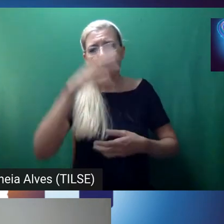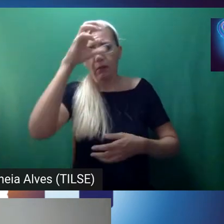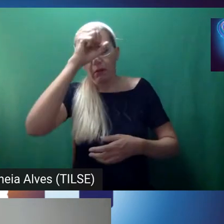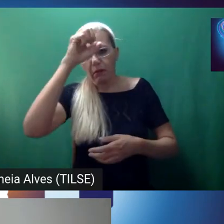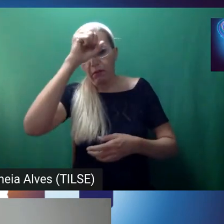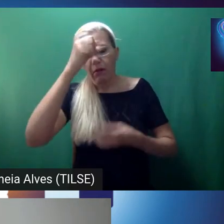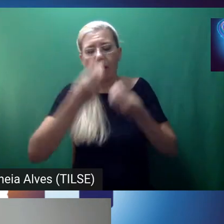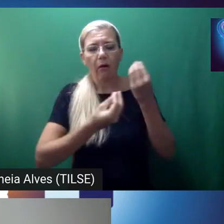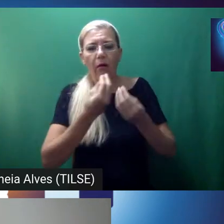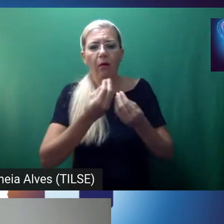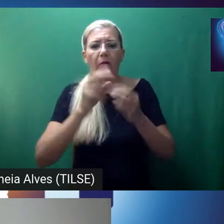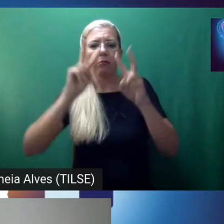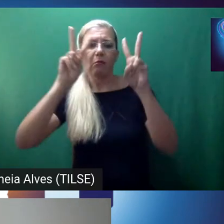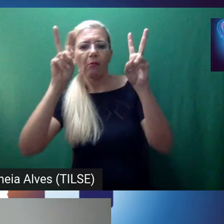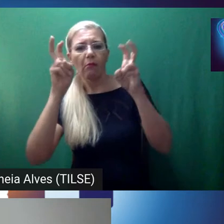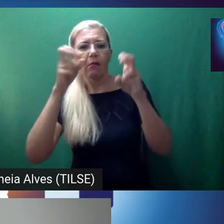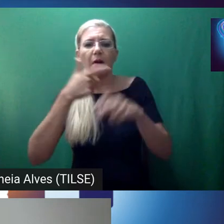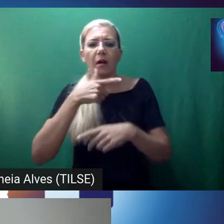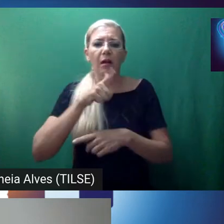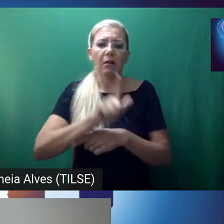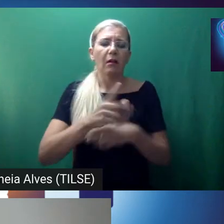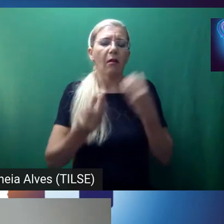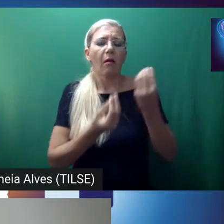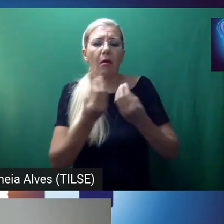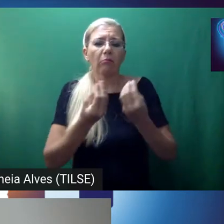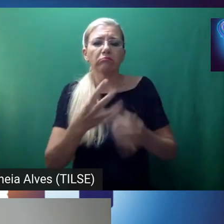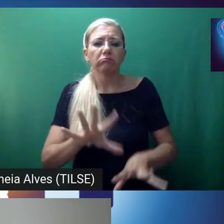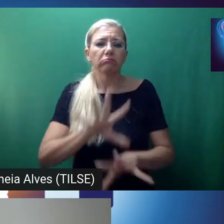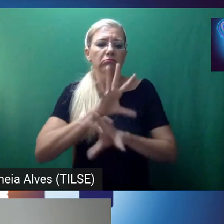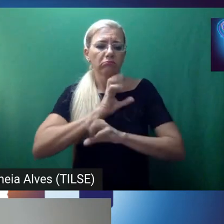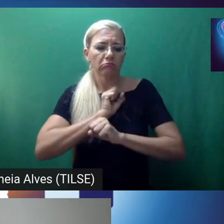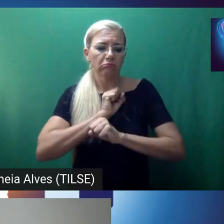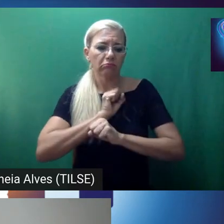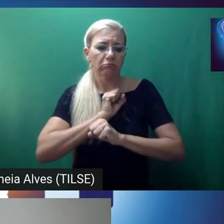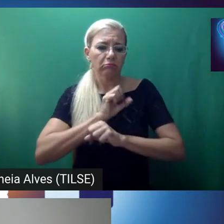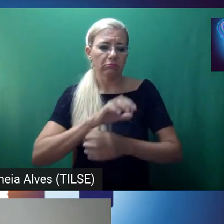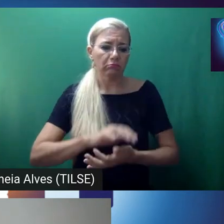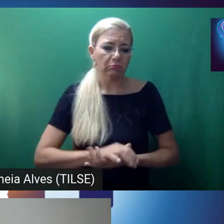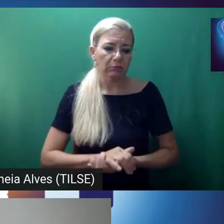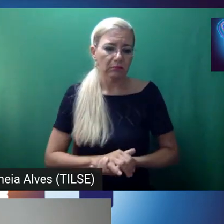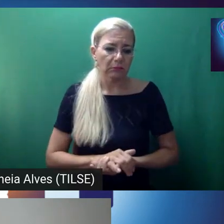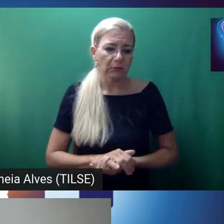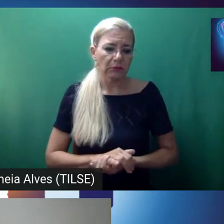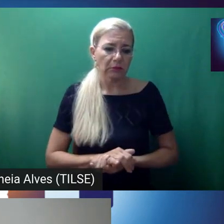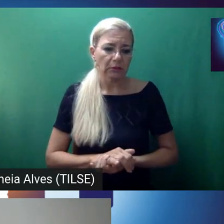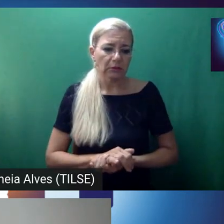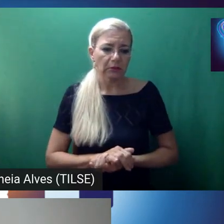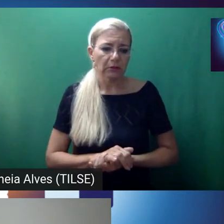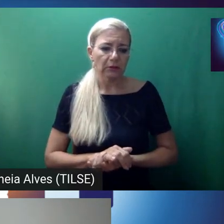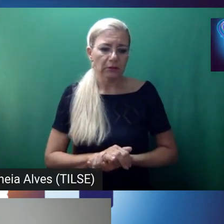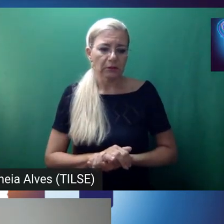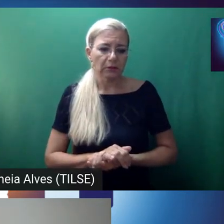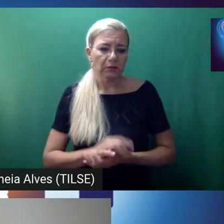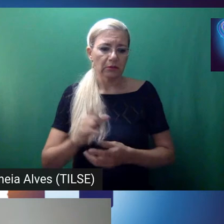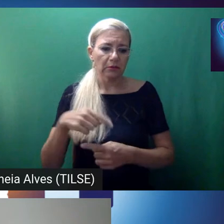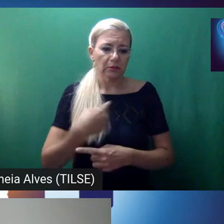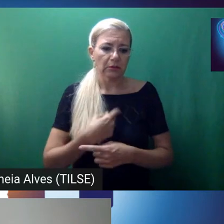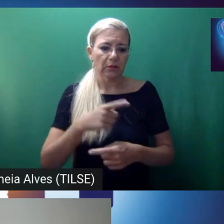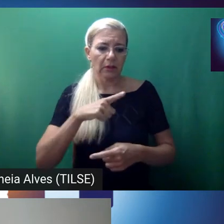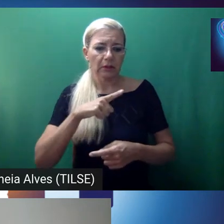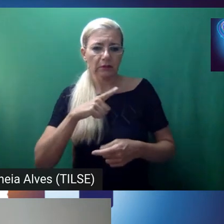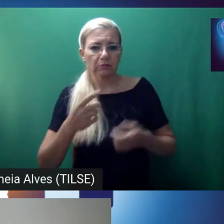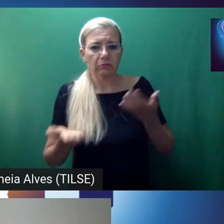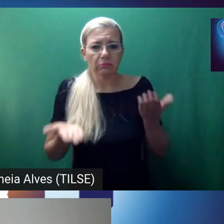language and how to observe it. Yeah. Yeah. Yeah. you have to keep a balance,